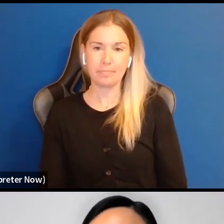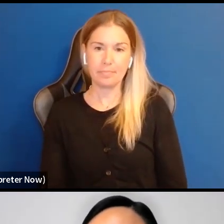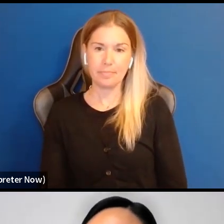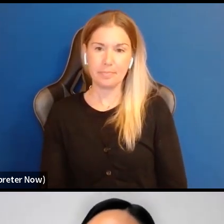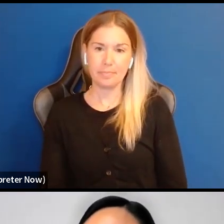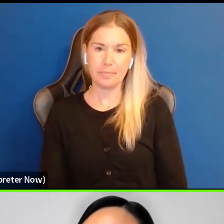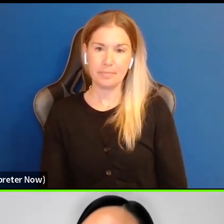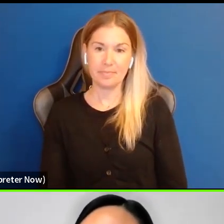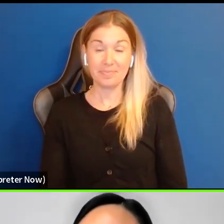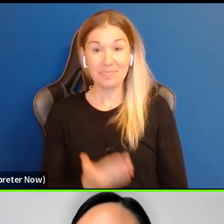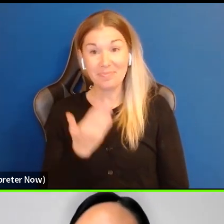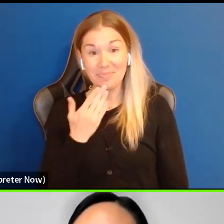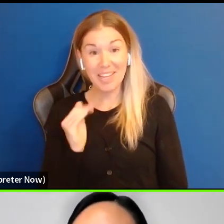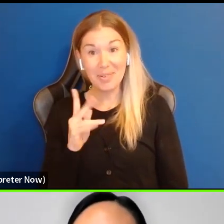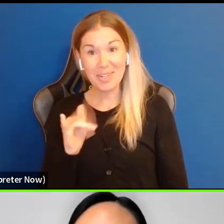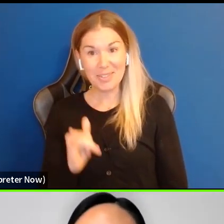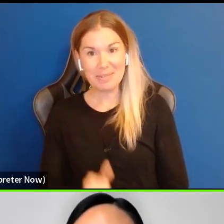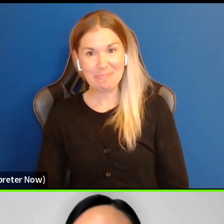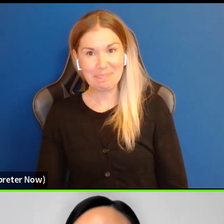Thank you, Audrey.